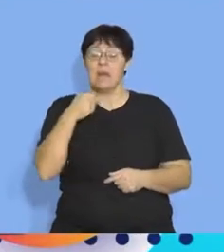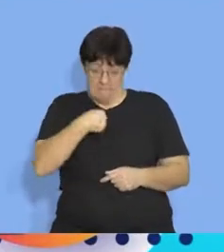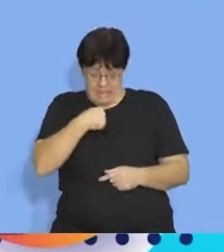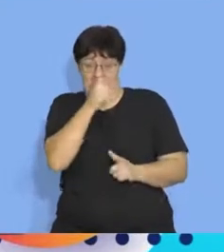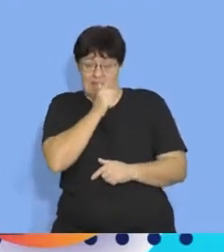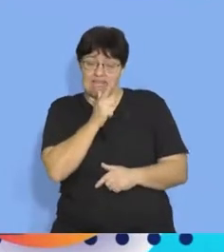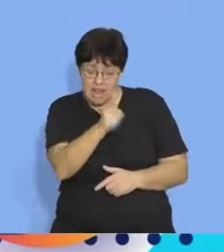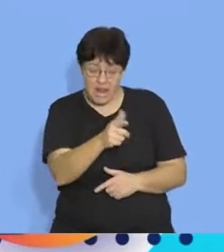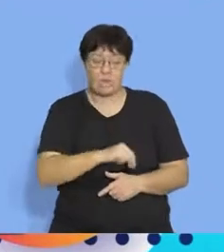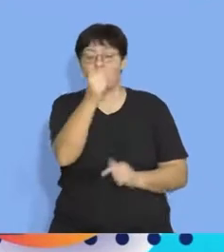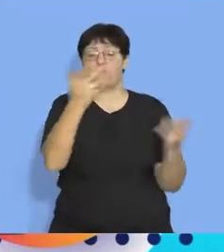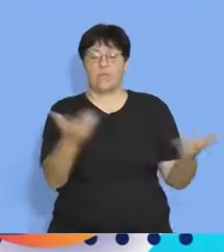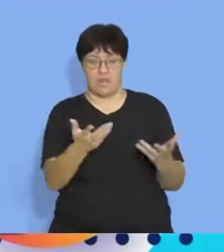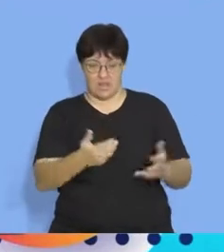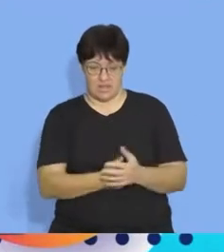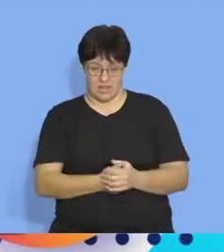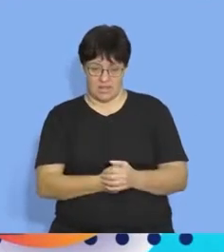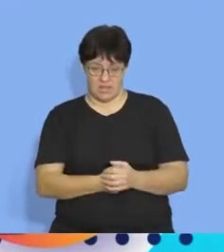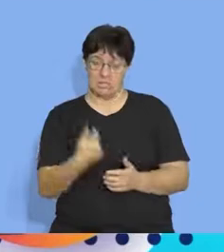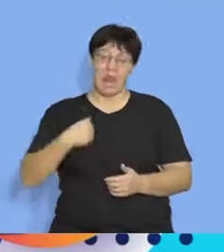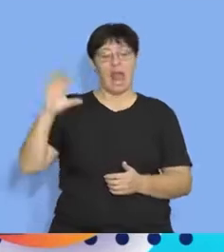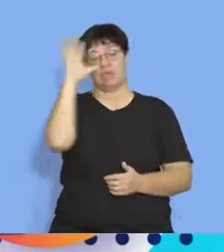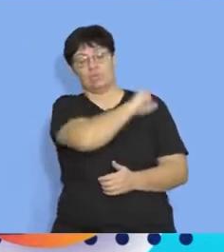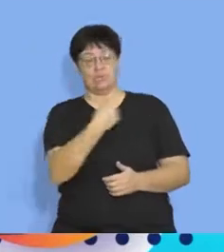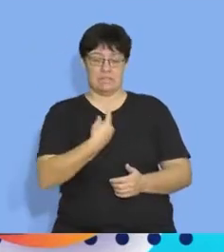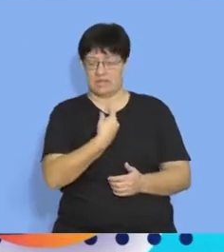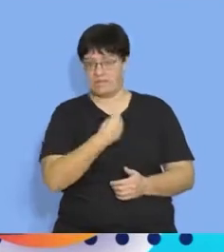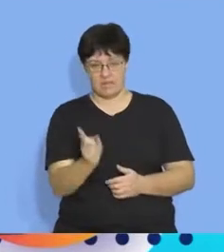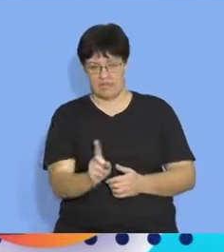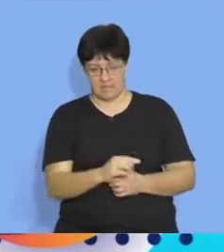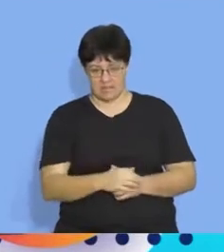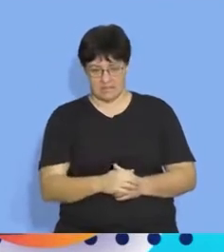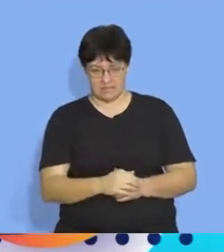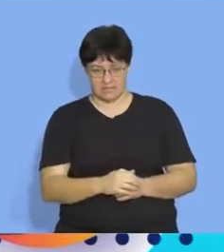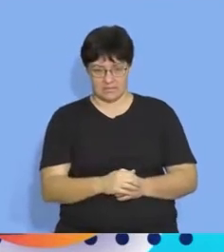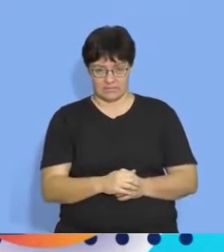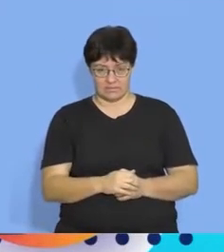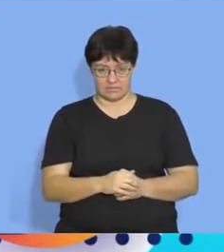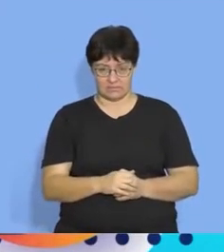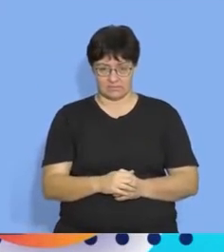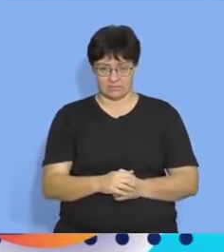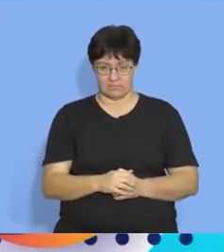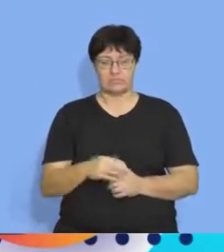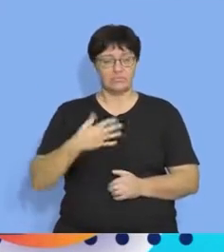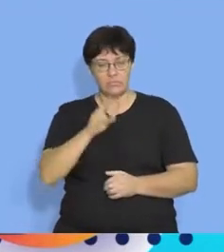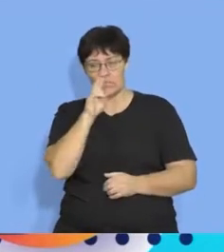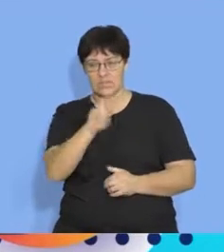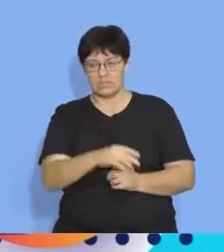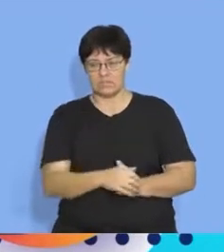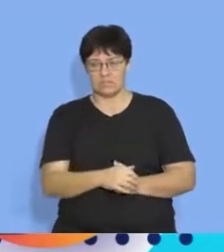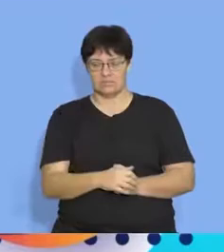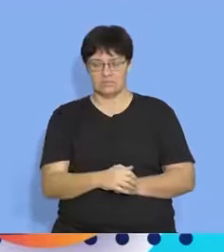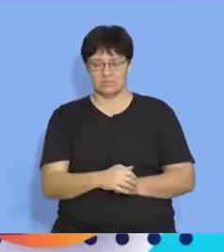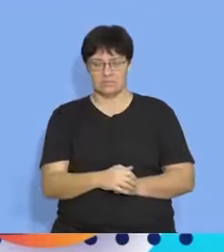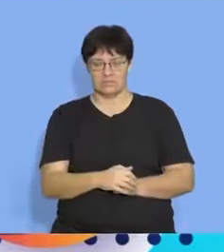to tell you where north is okay do not make the assumption it also means and this is what i wanted you to see